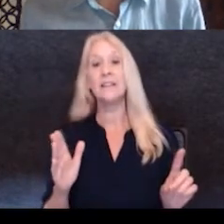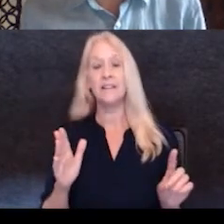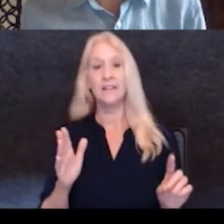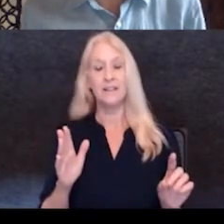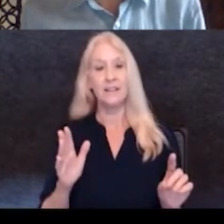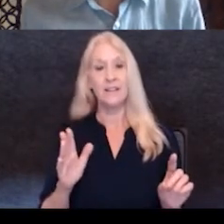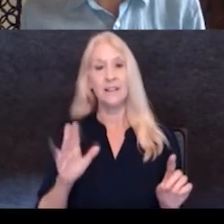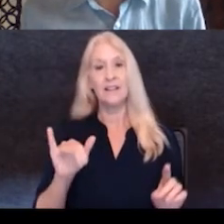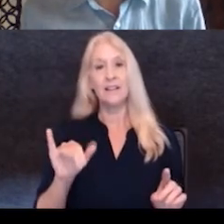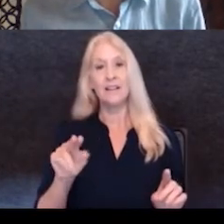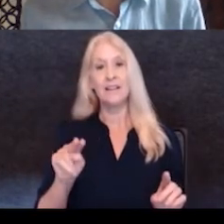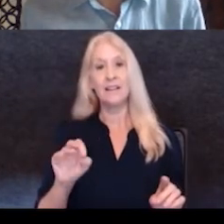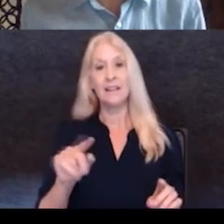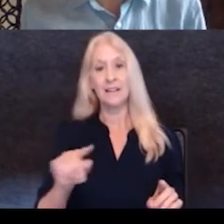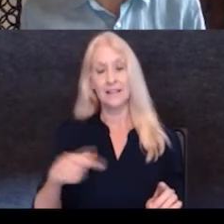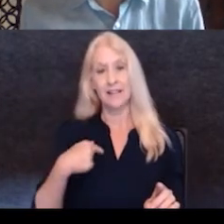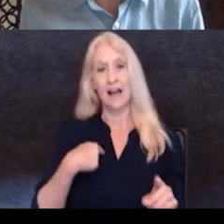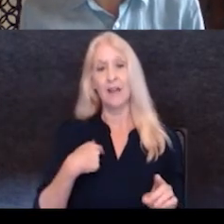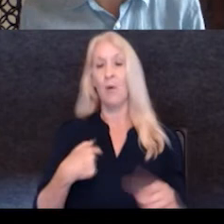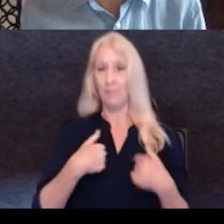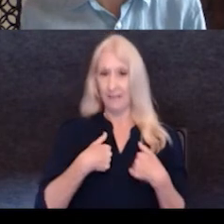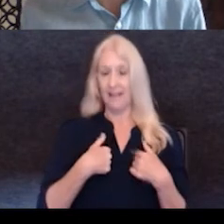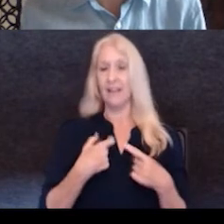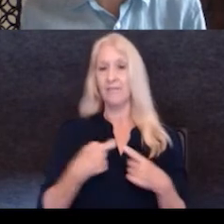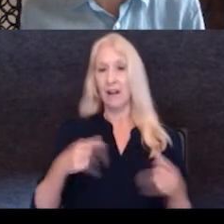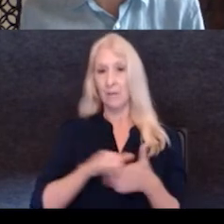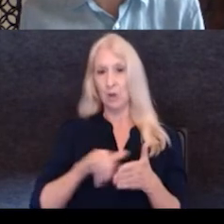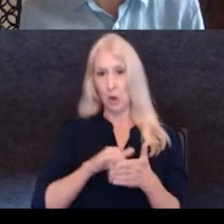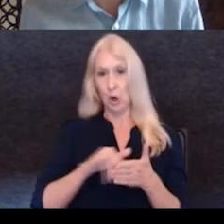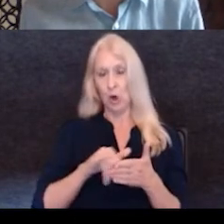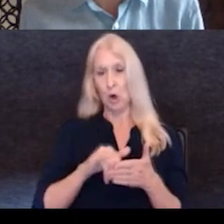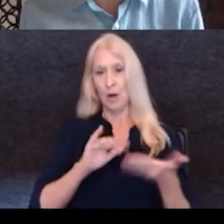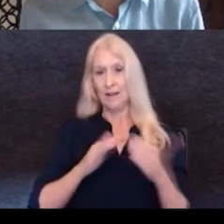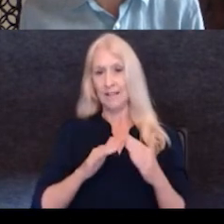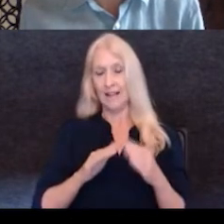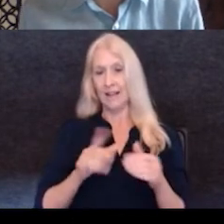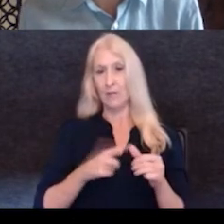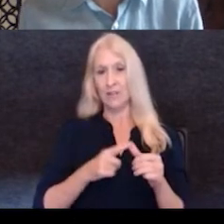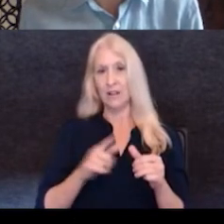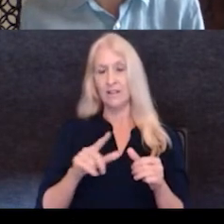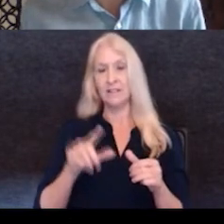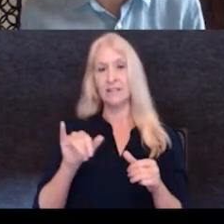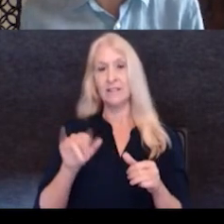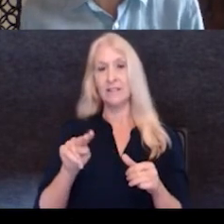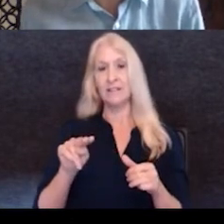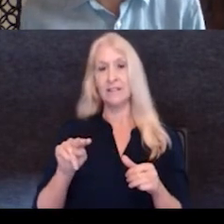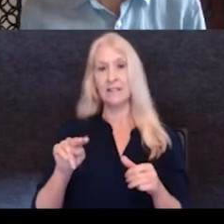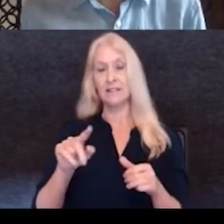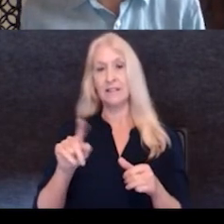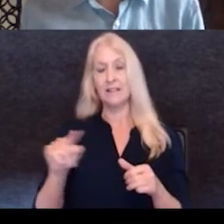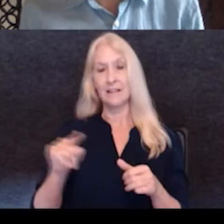Inez and I, I'm from New York City originally, and Inez was born in Guatemala and raised in Costa Rica.